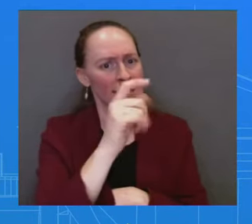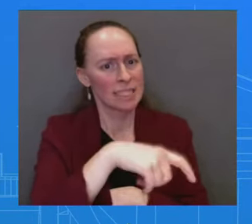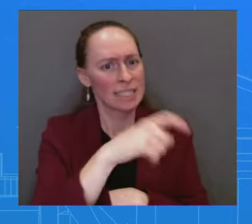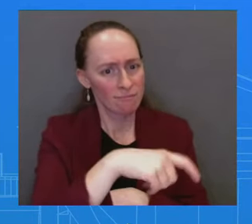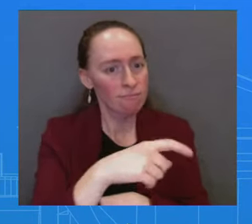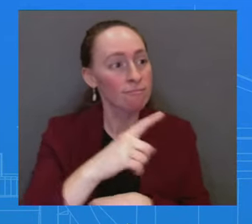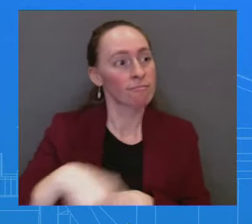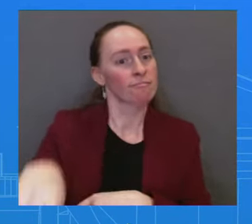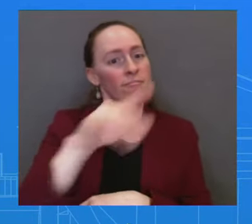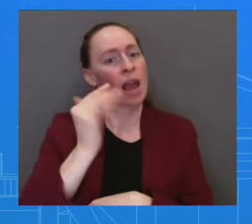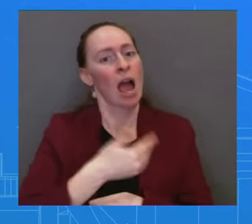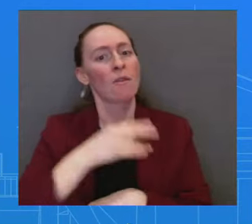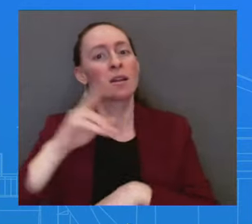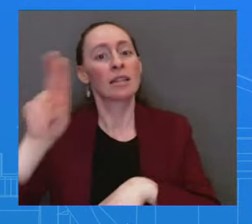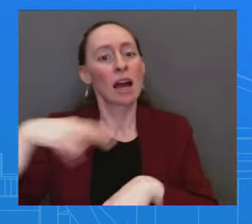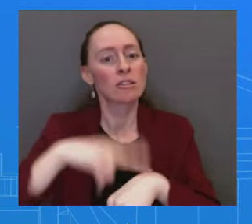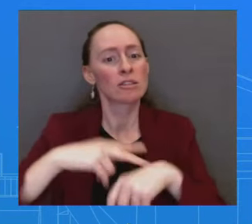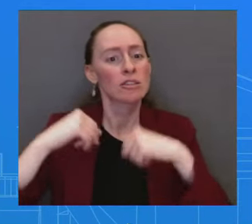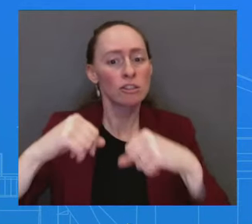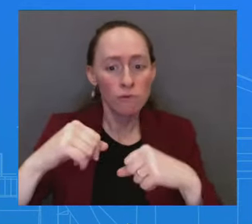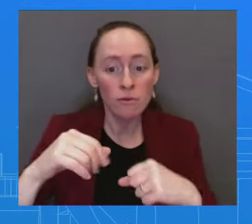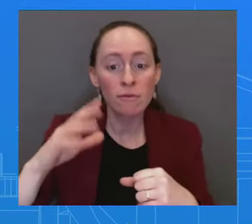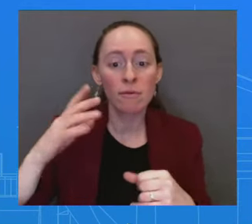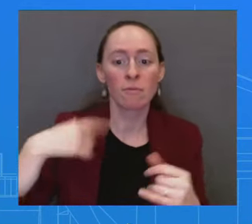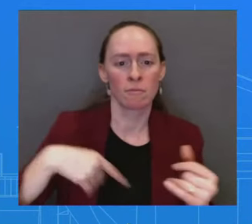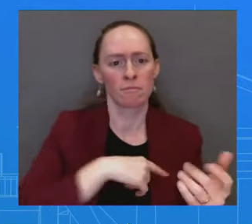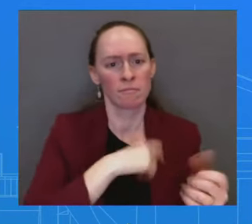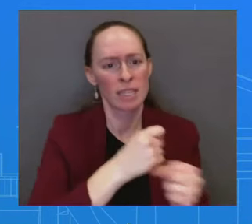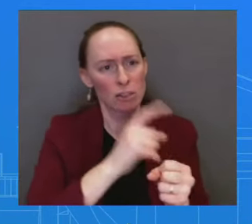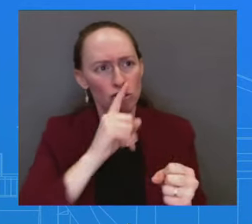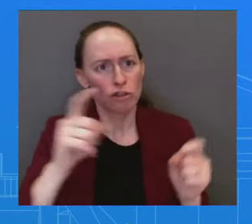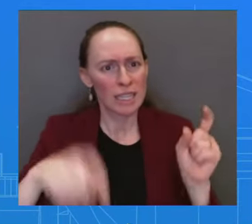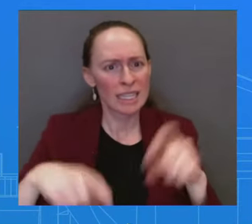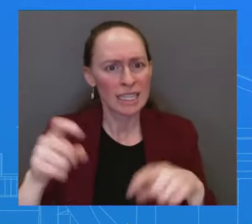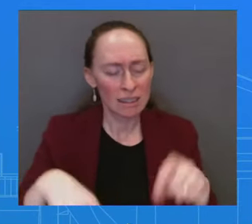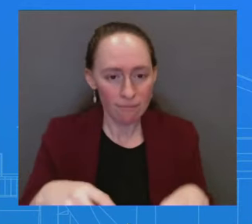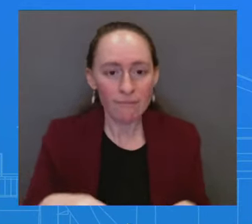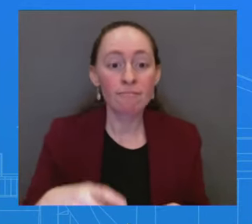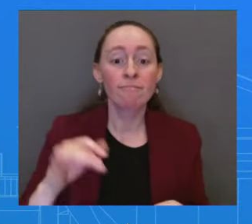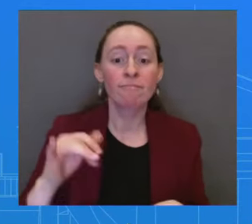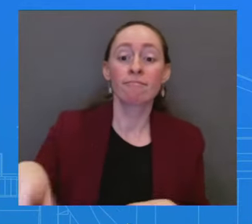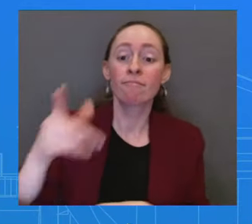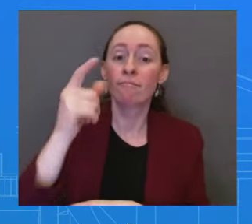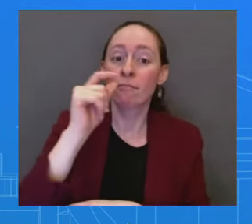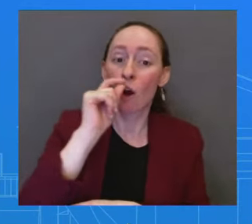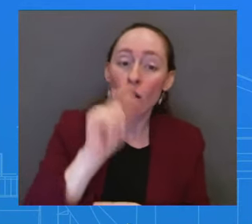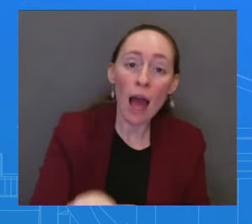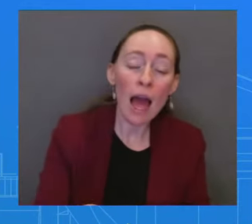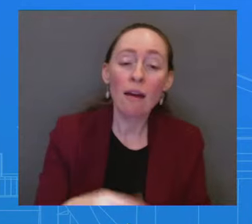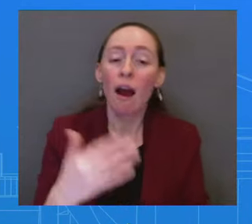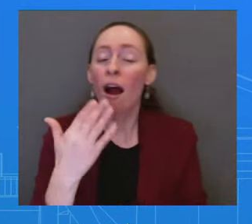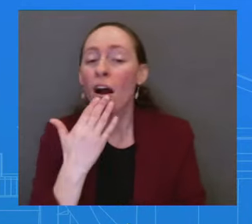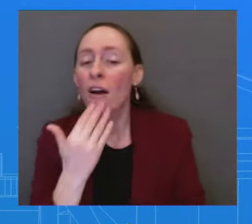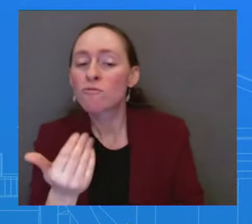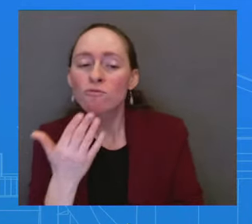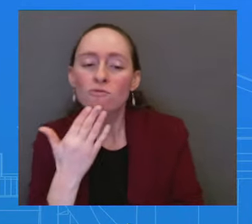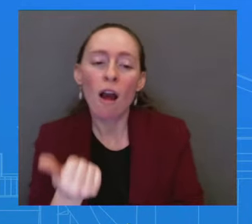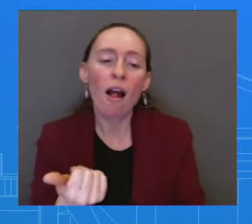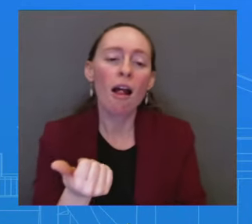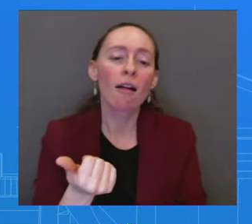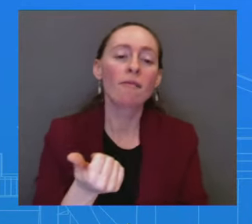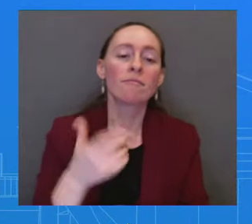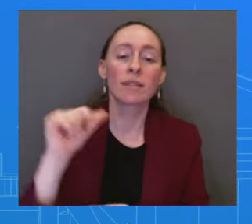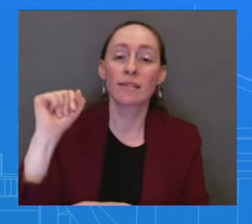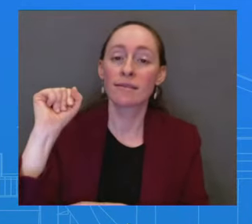here in the U.S. And it includes Ukraine, Israel, Taiwan. It also includes, obviously, the border security. So, there are different